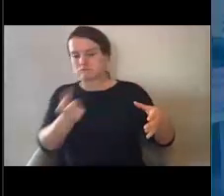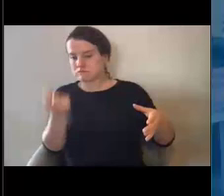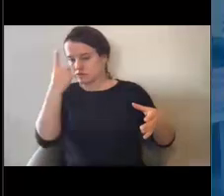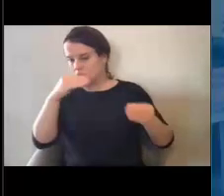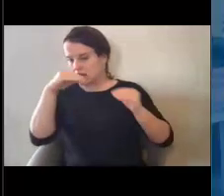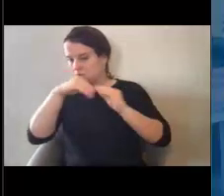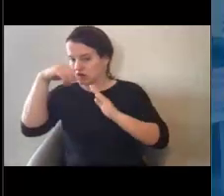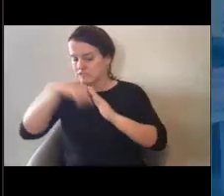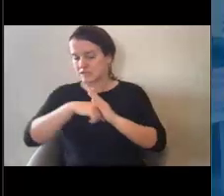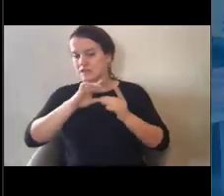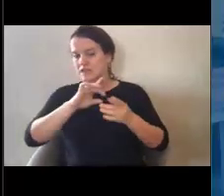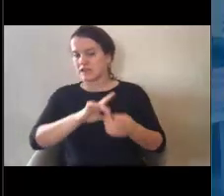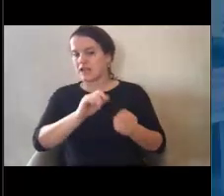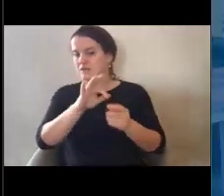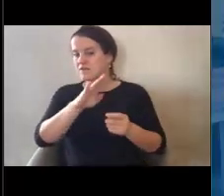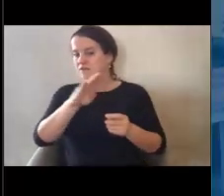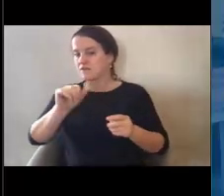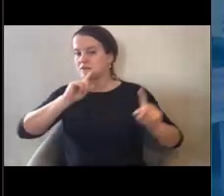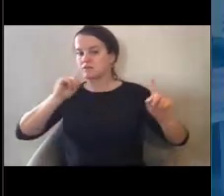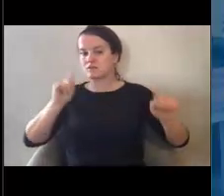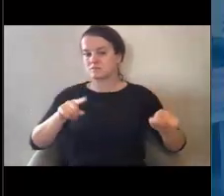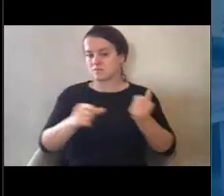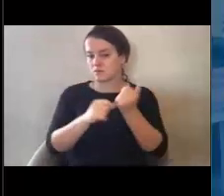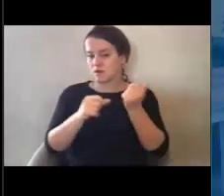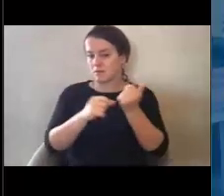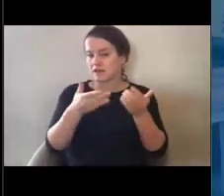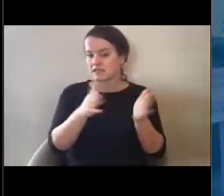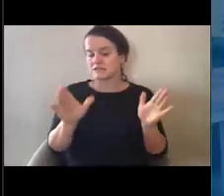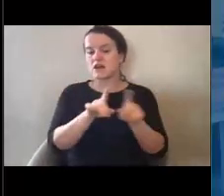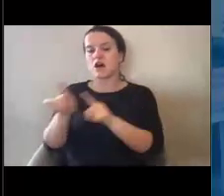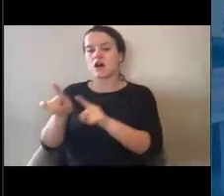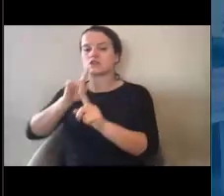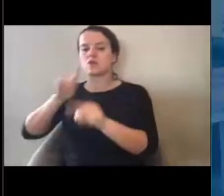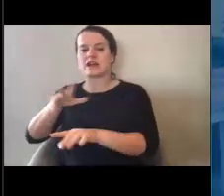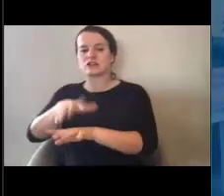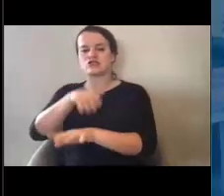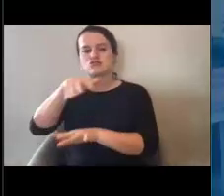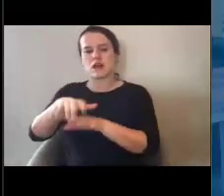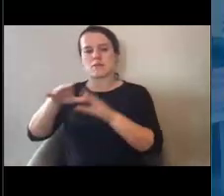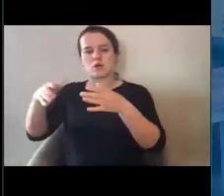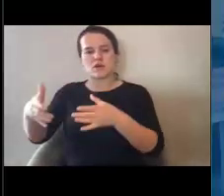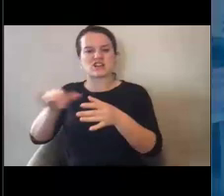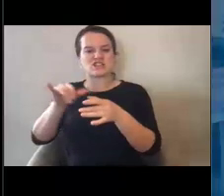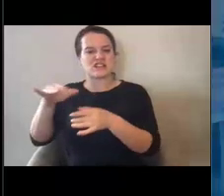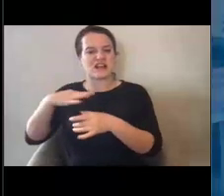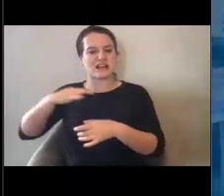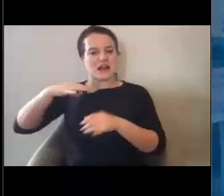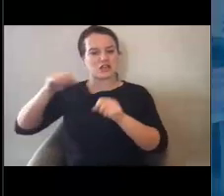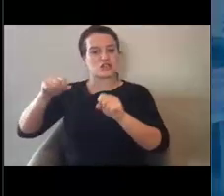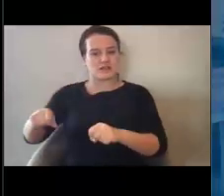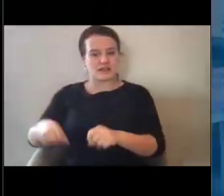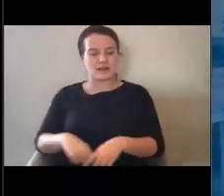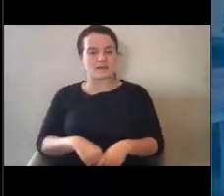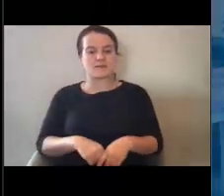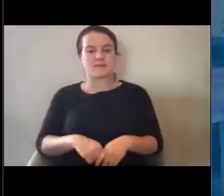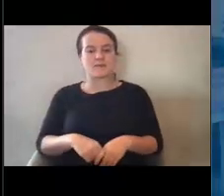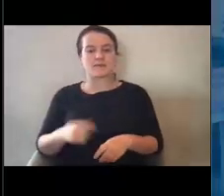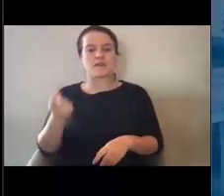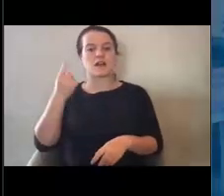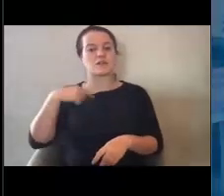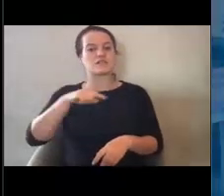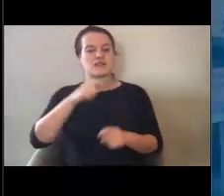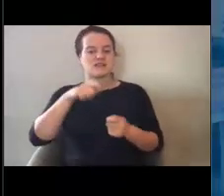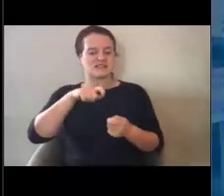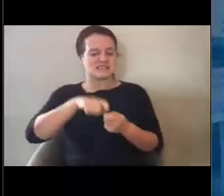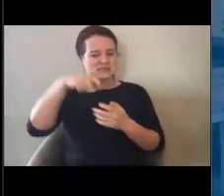public assistance policies and to answer tribal questions on such issues as eligibility. We have a detailed presentation